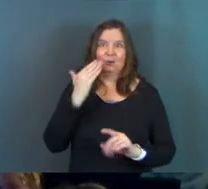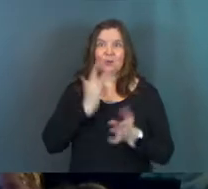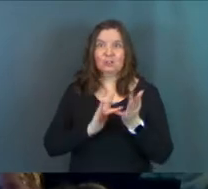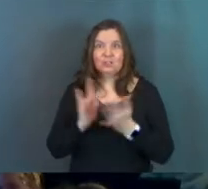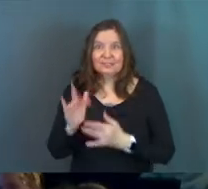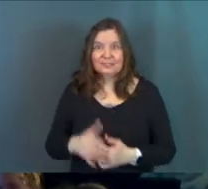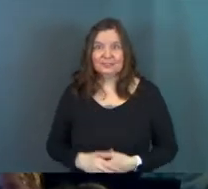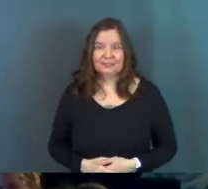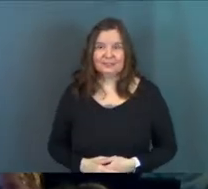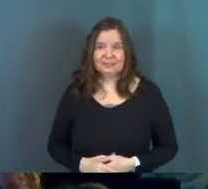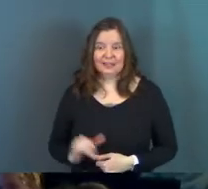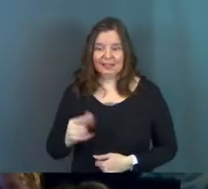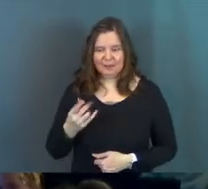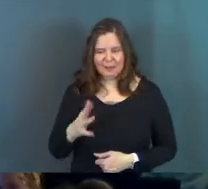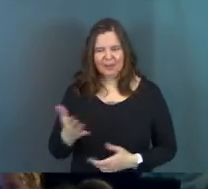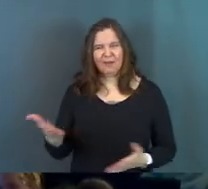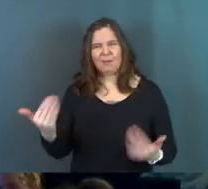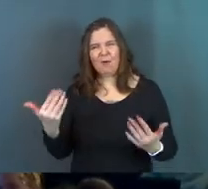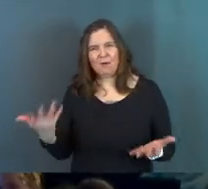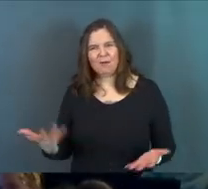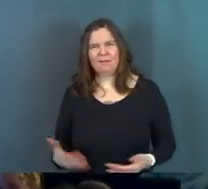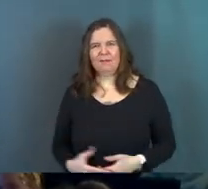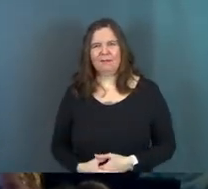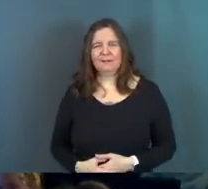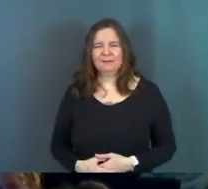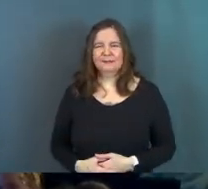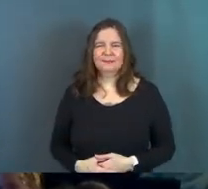Jesus. Like, Peter, come on, man.